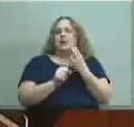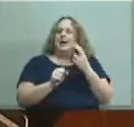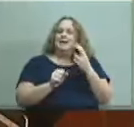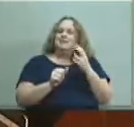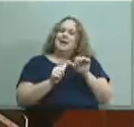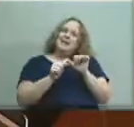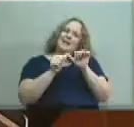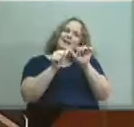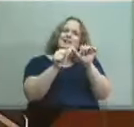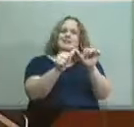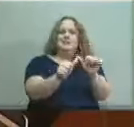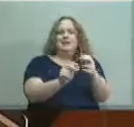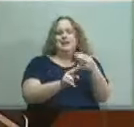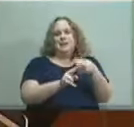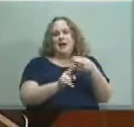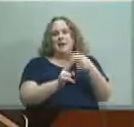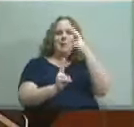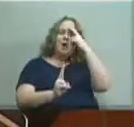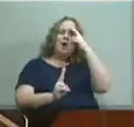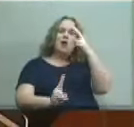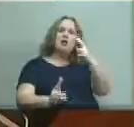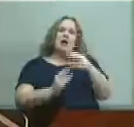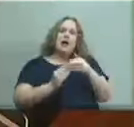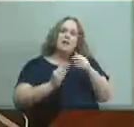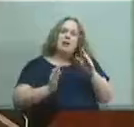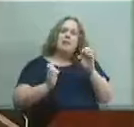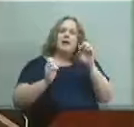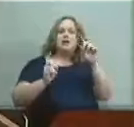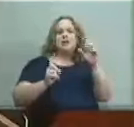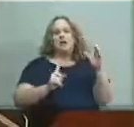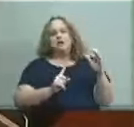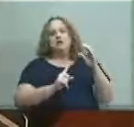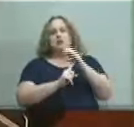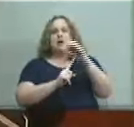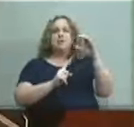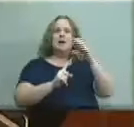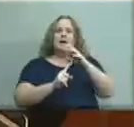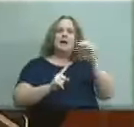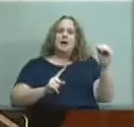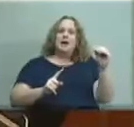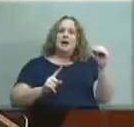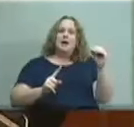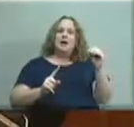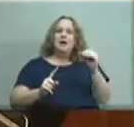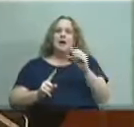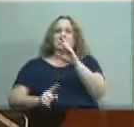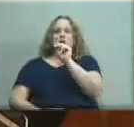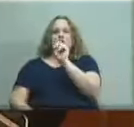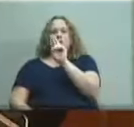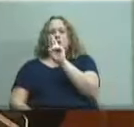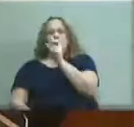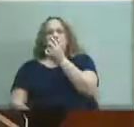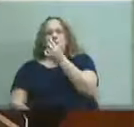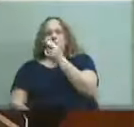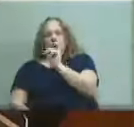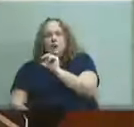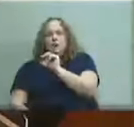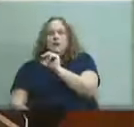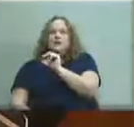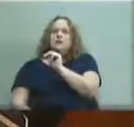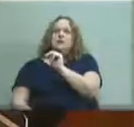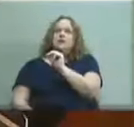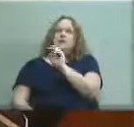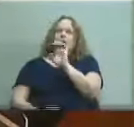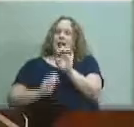don't make a quick decision to move forward in flat in fact Norton Elementary was called Brownsboro Road Elementary until it was open and dedicated